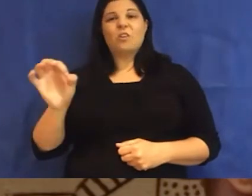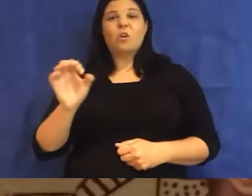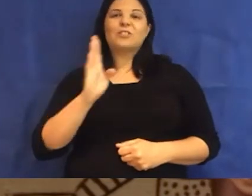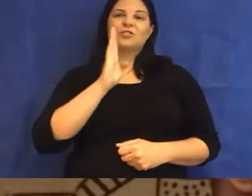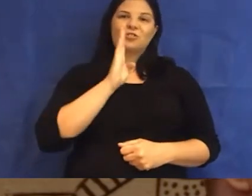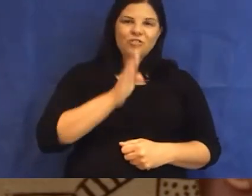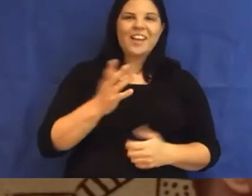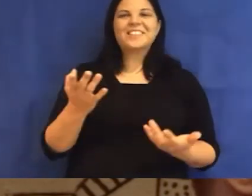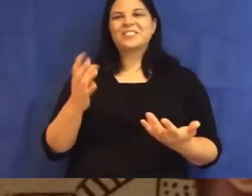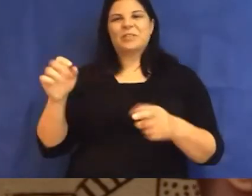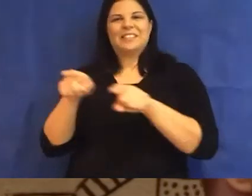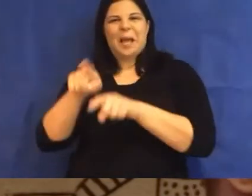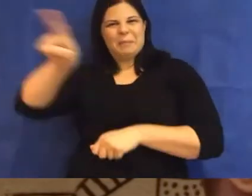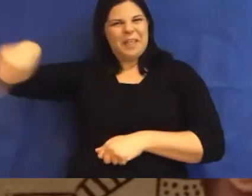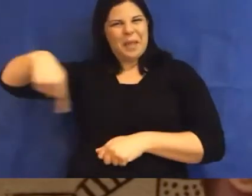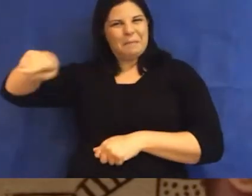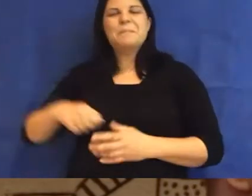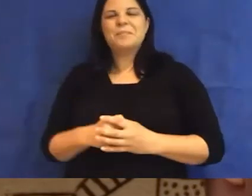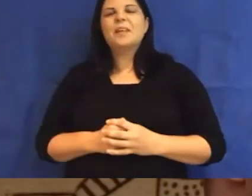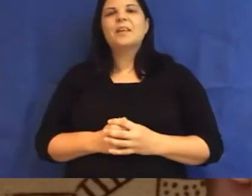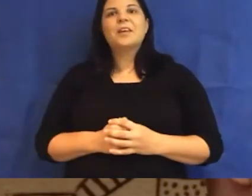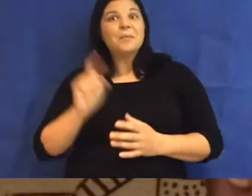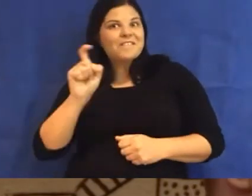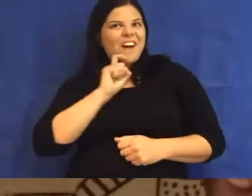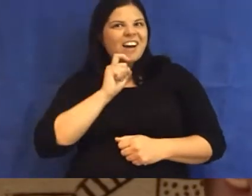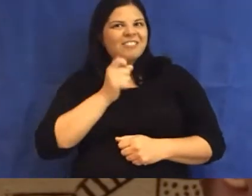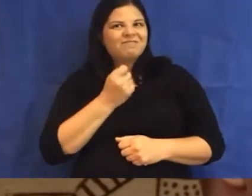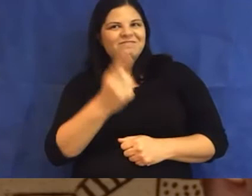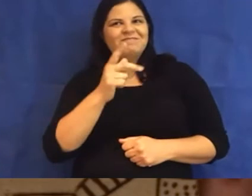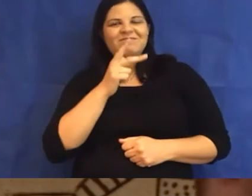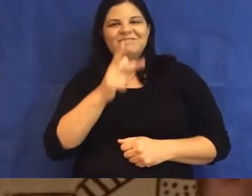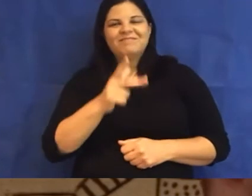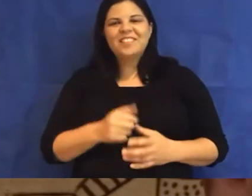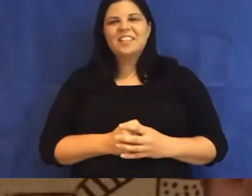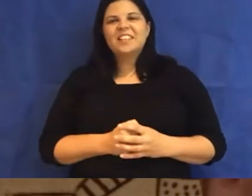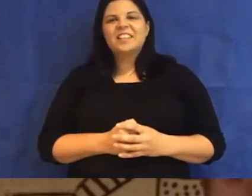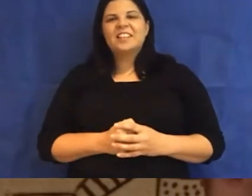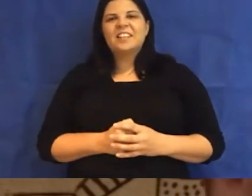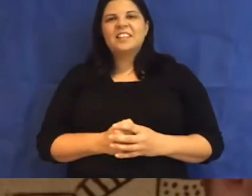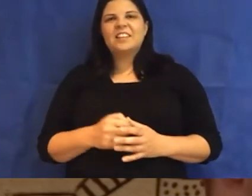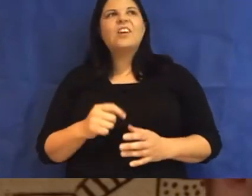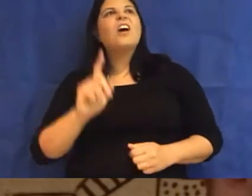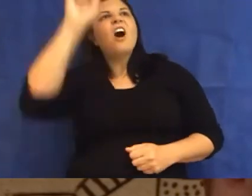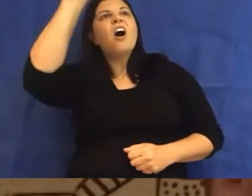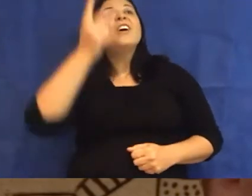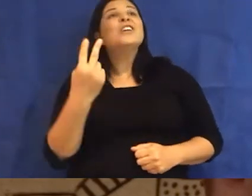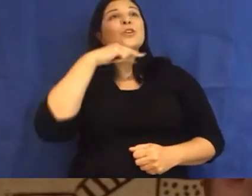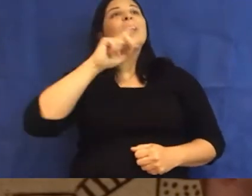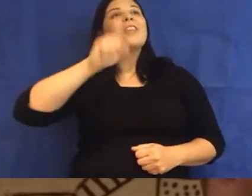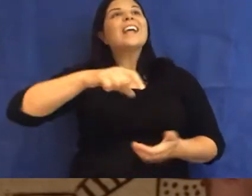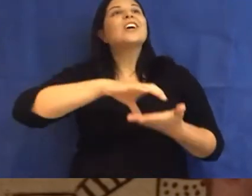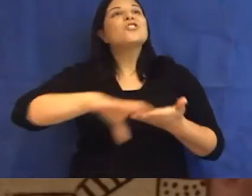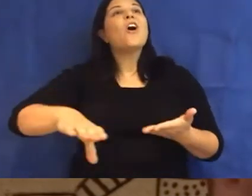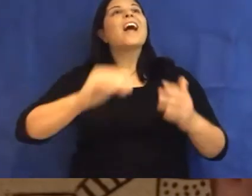And it was really fun, you know, going, like, $200,000, please, on a